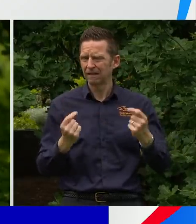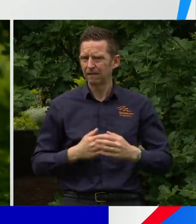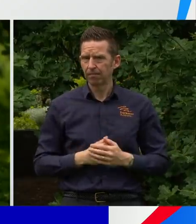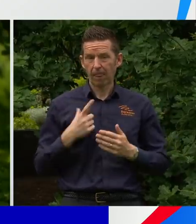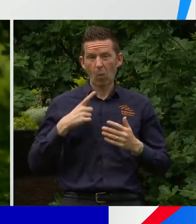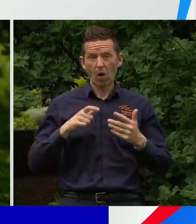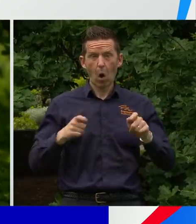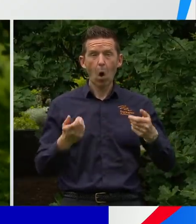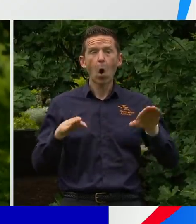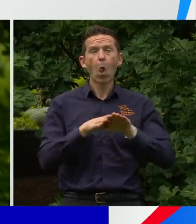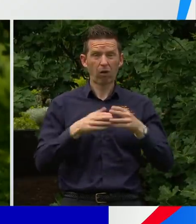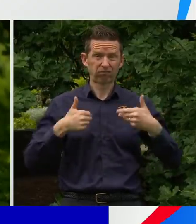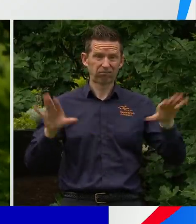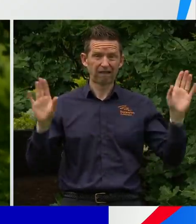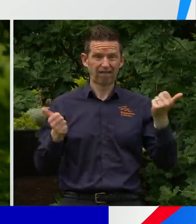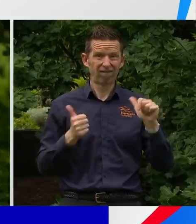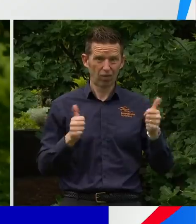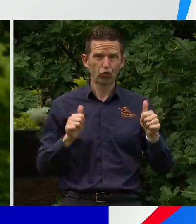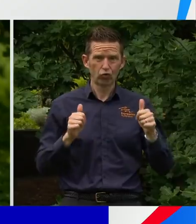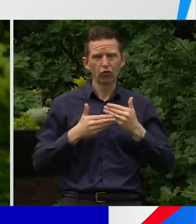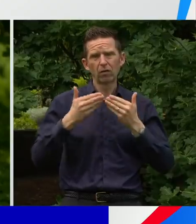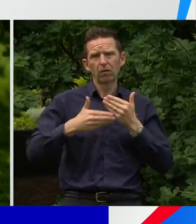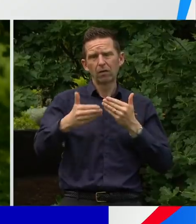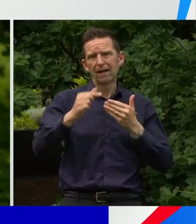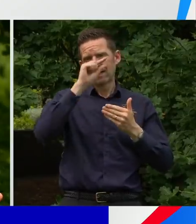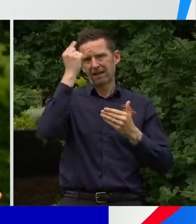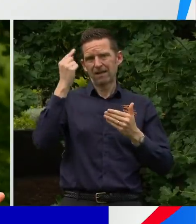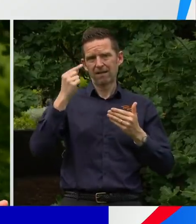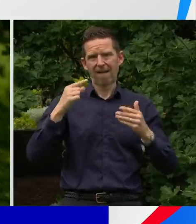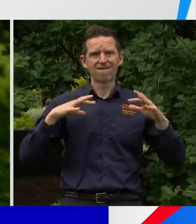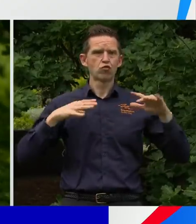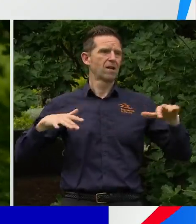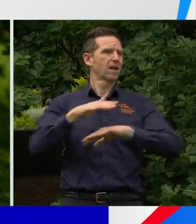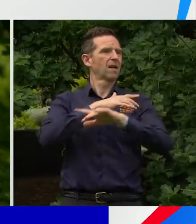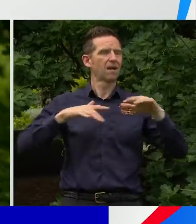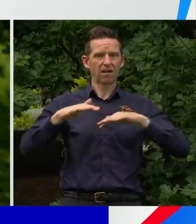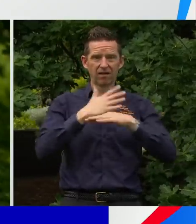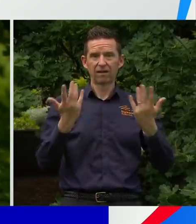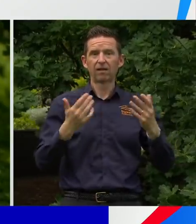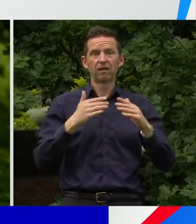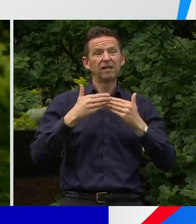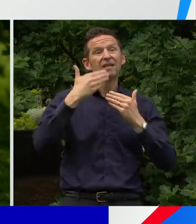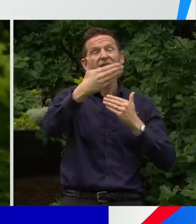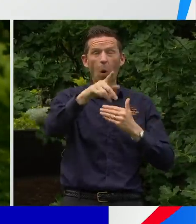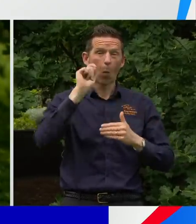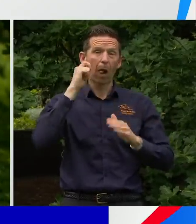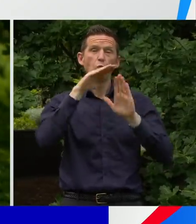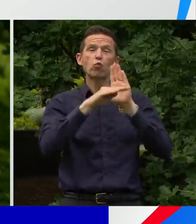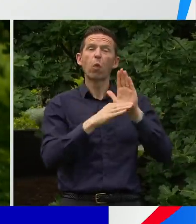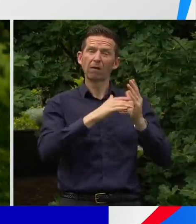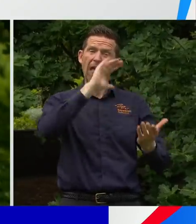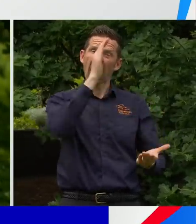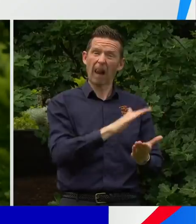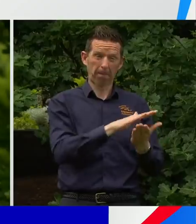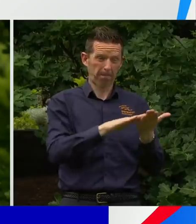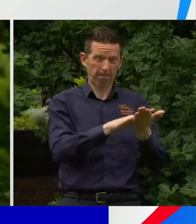as I said, take really important steps towards our freedom and a time when there aren't any rules or so few that we are essentially back